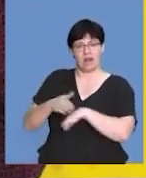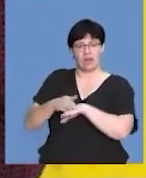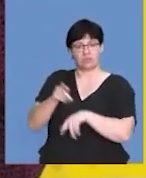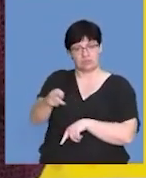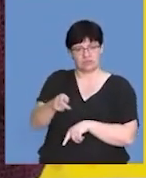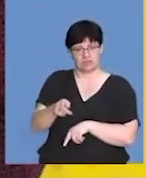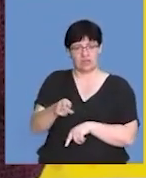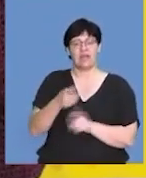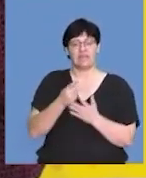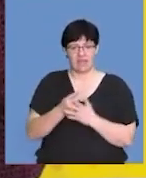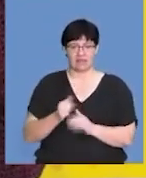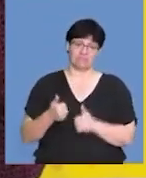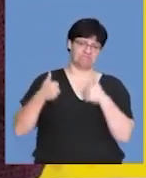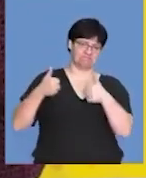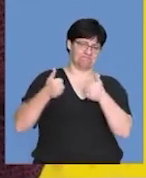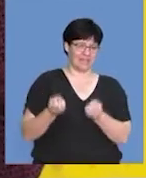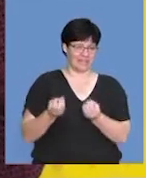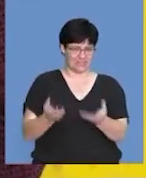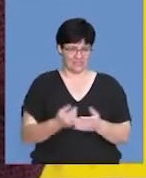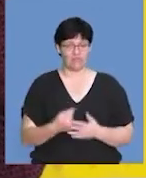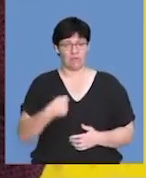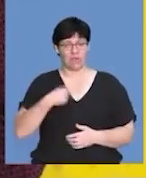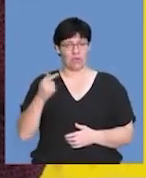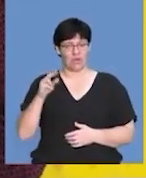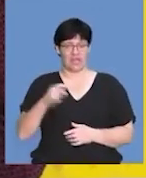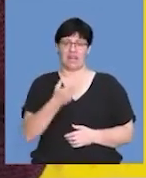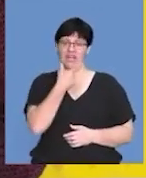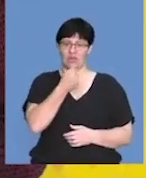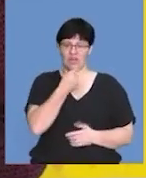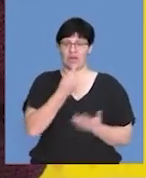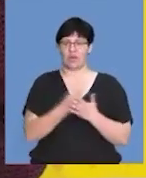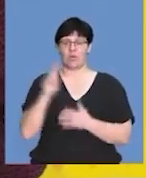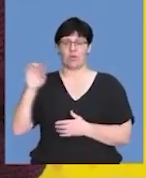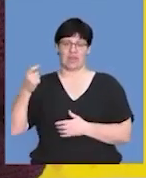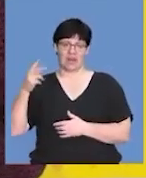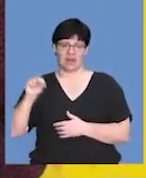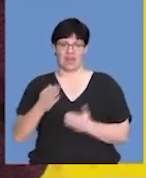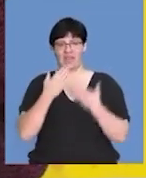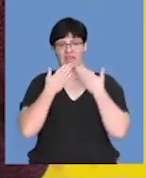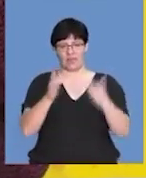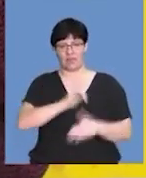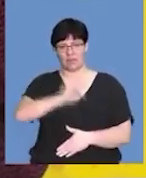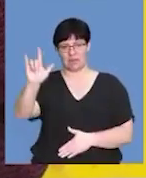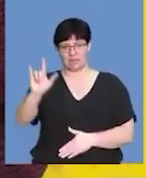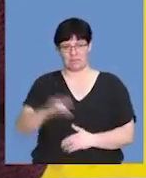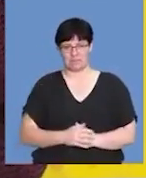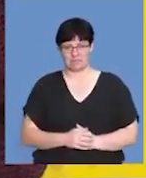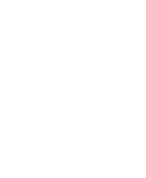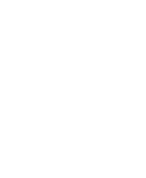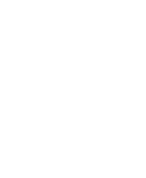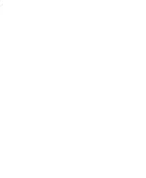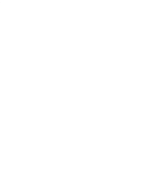subscribe, and give them a big thumbs up. From me, Looney, Nicolene, and Yugen, thank you and goodbye.